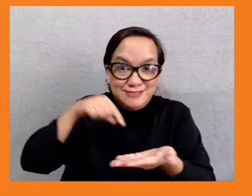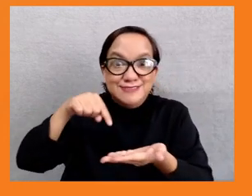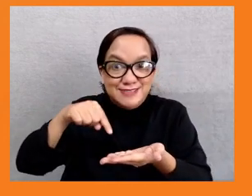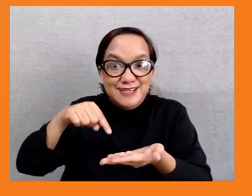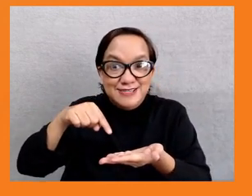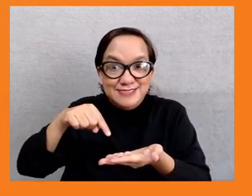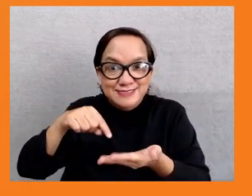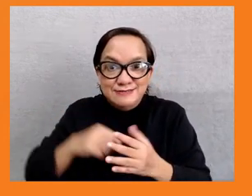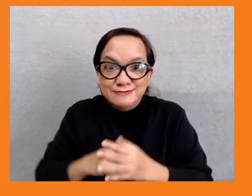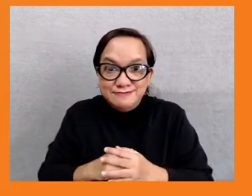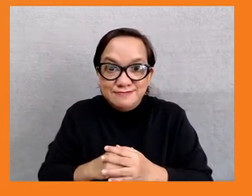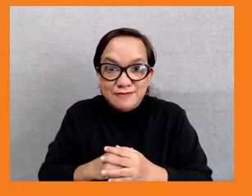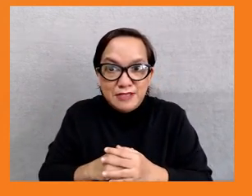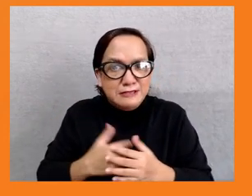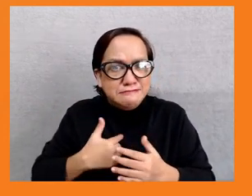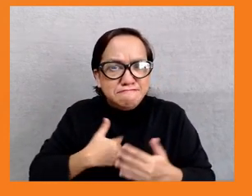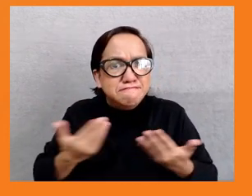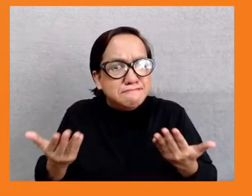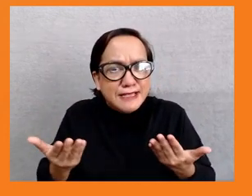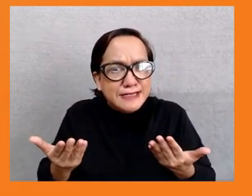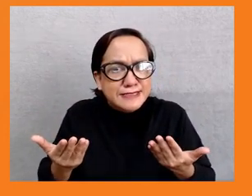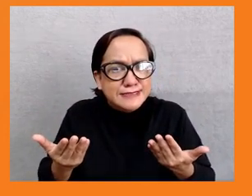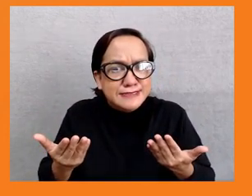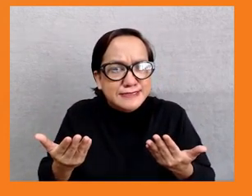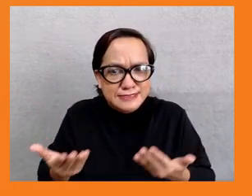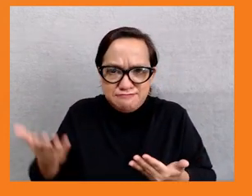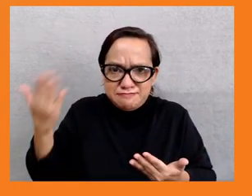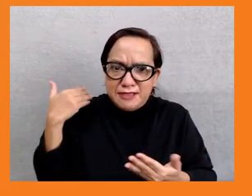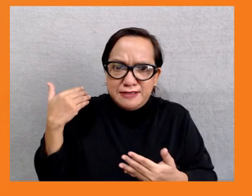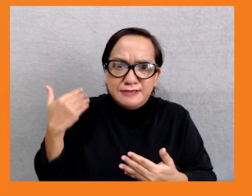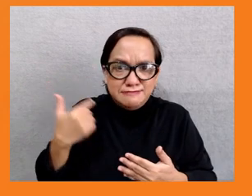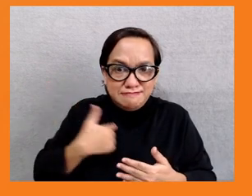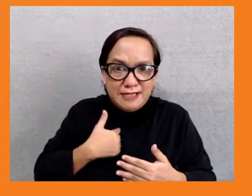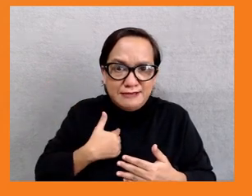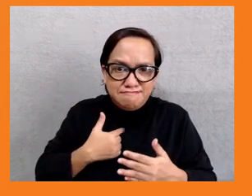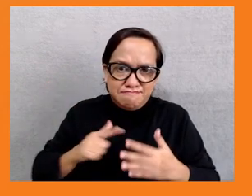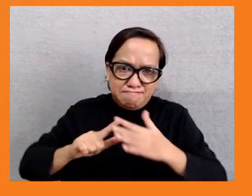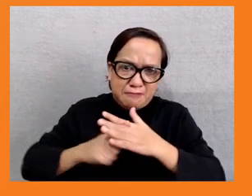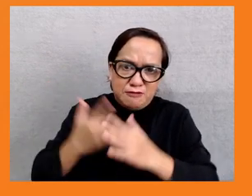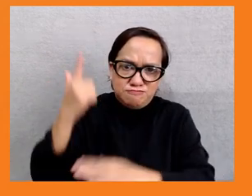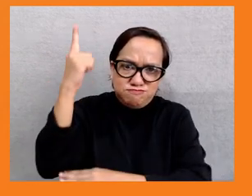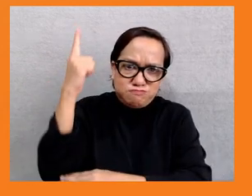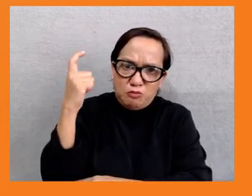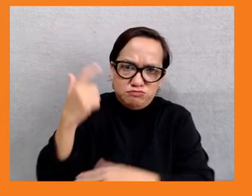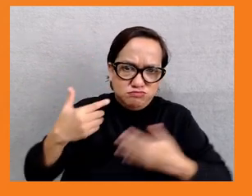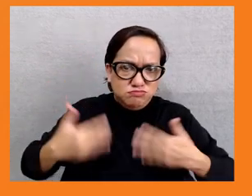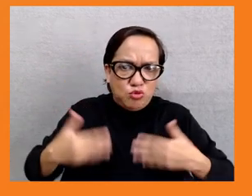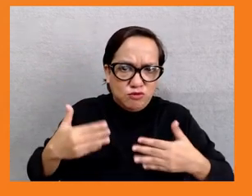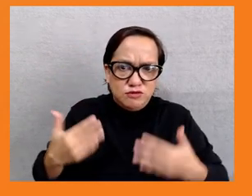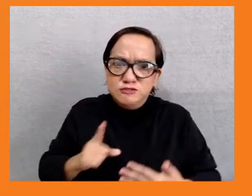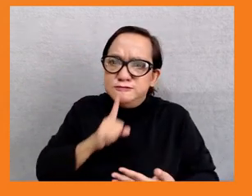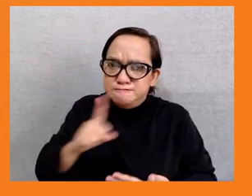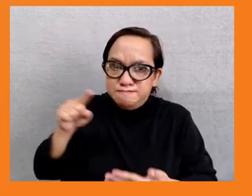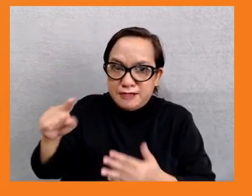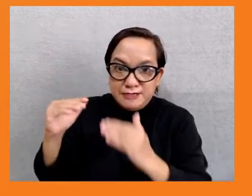start out by saying, though, is that there has been quite impressive poverty reduction in Asia. So the left hand